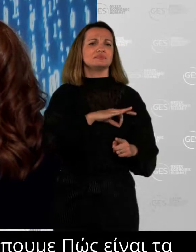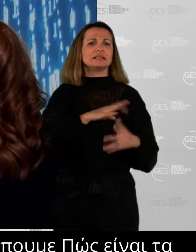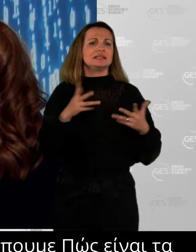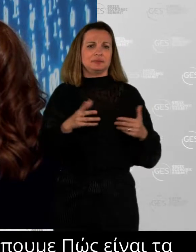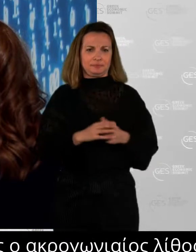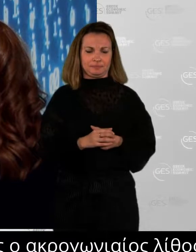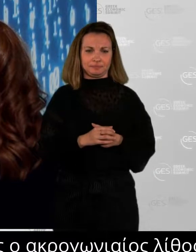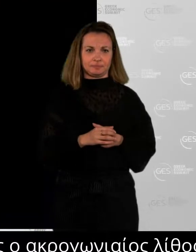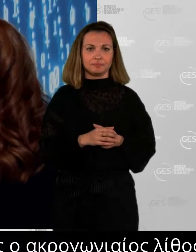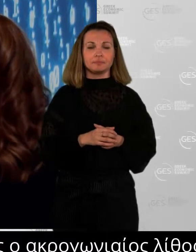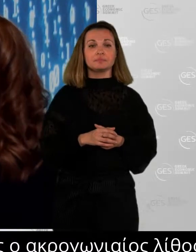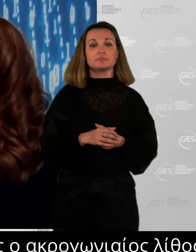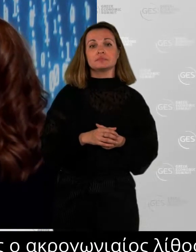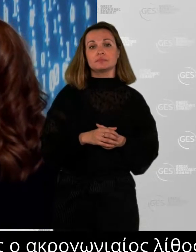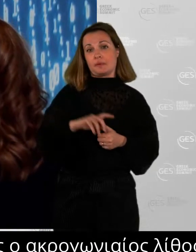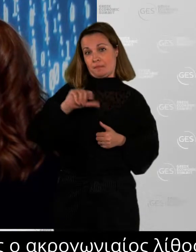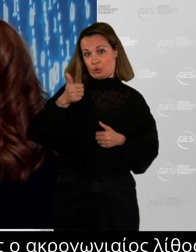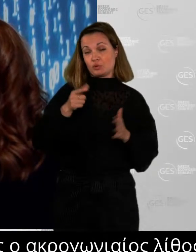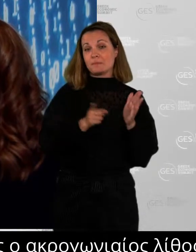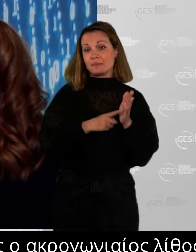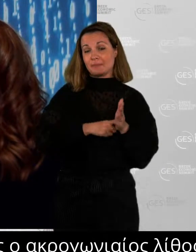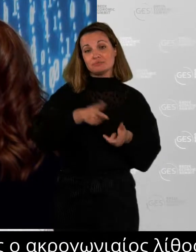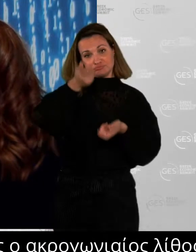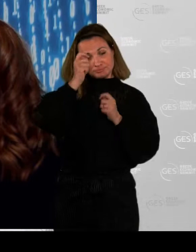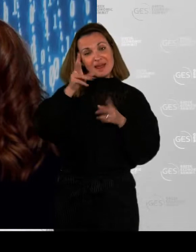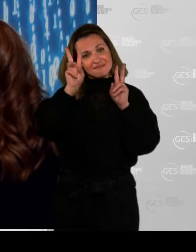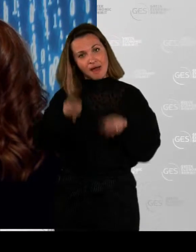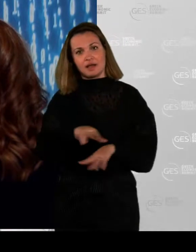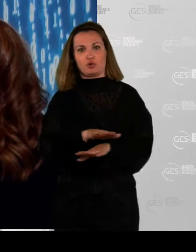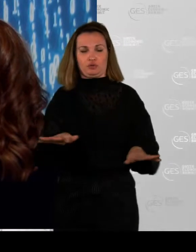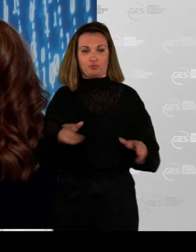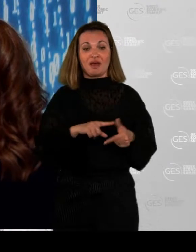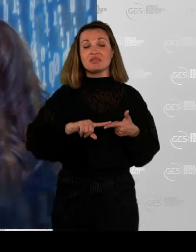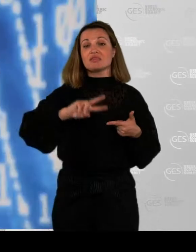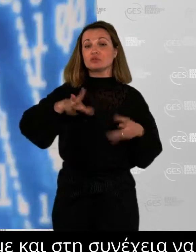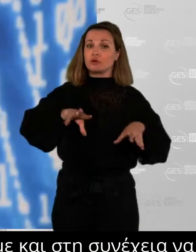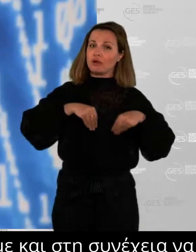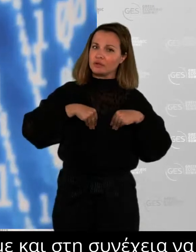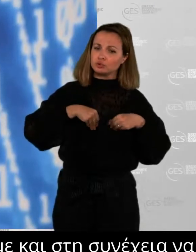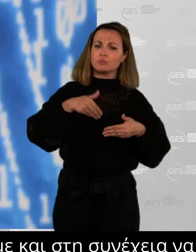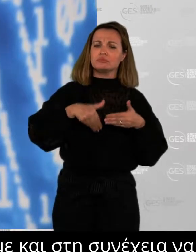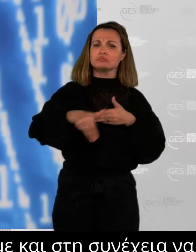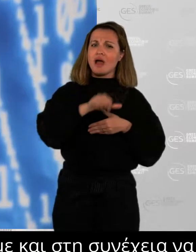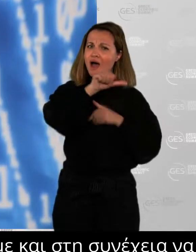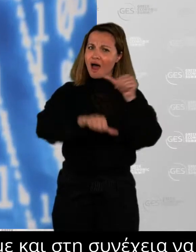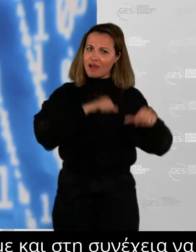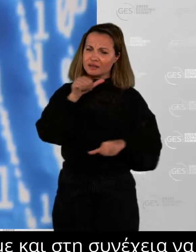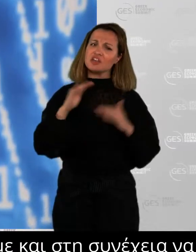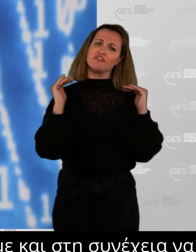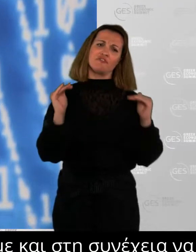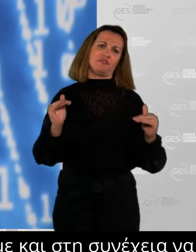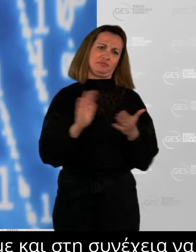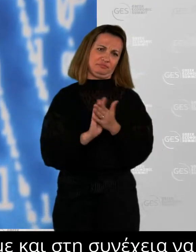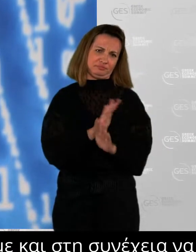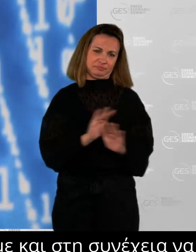acknowledge it and make sure that it's here to stay and embrace it. That's, you know, kind of number one. Number two, I felt that, you know,